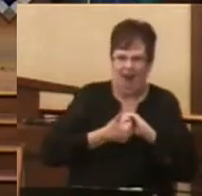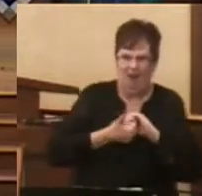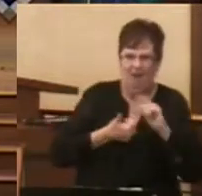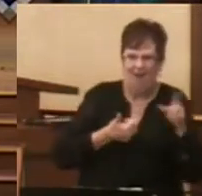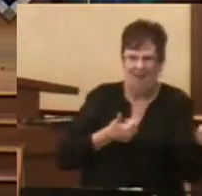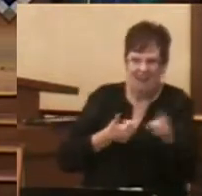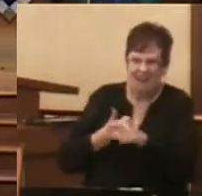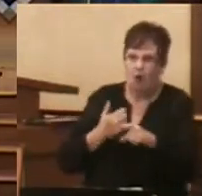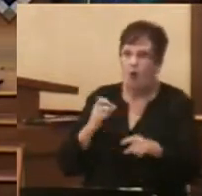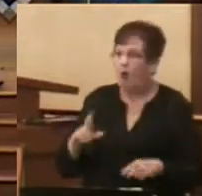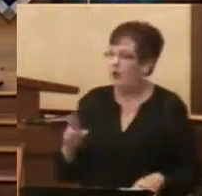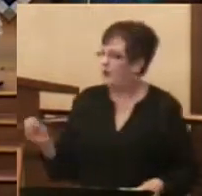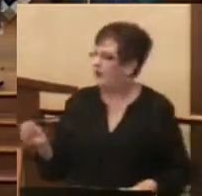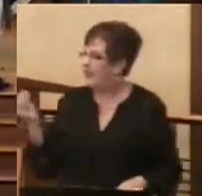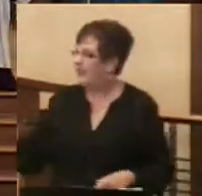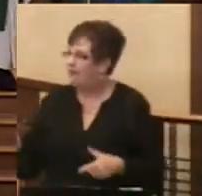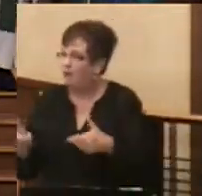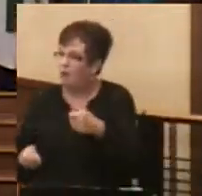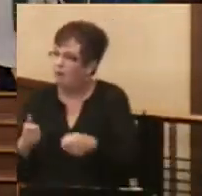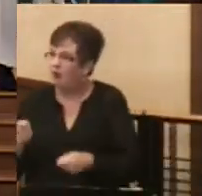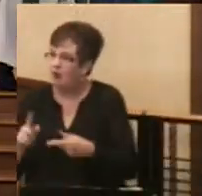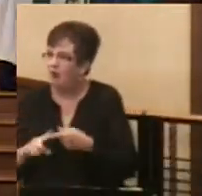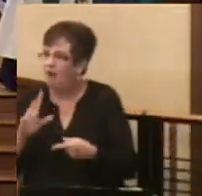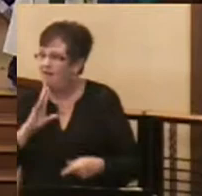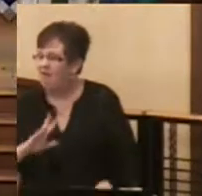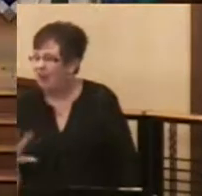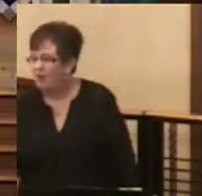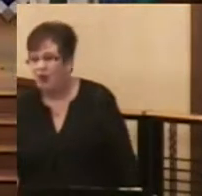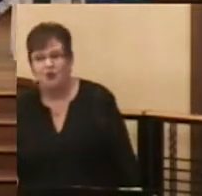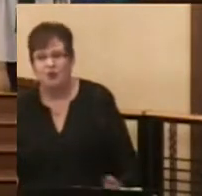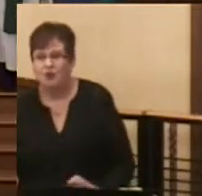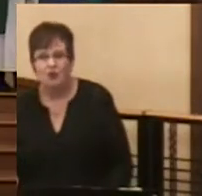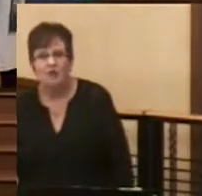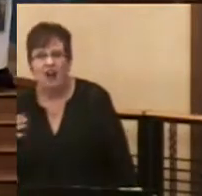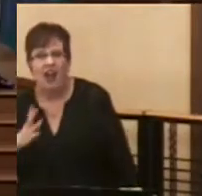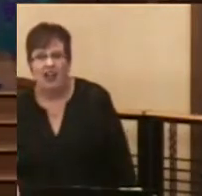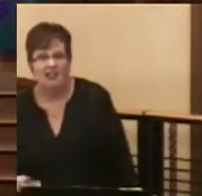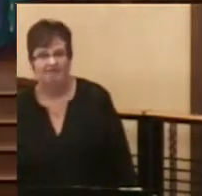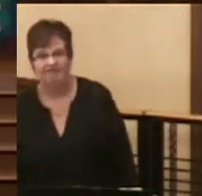could just hand the remote to a five-year-old who will do just fine.